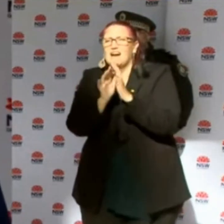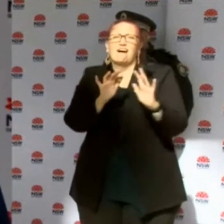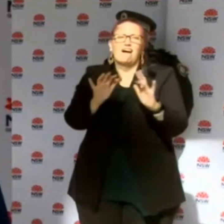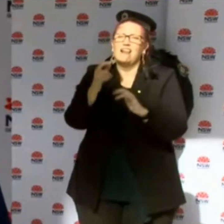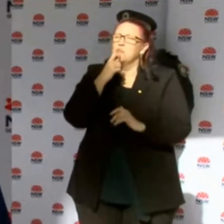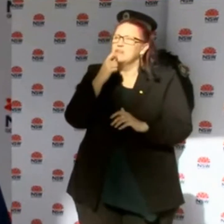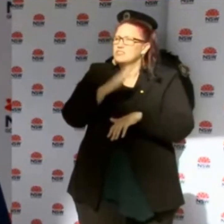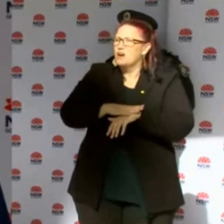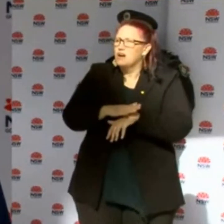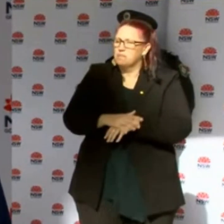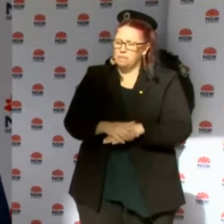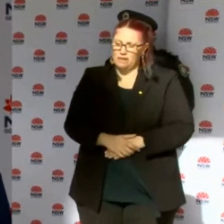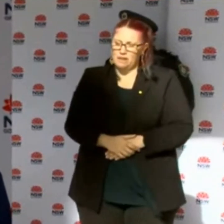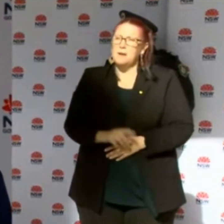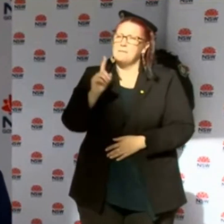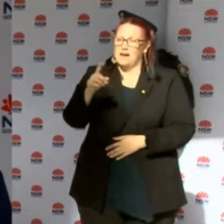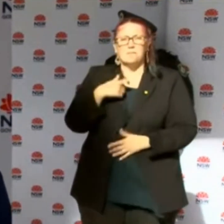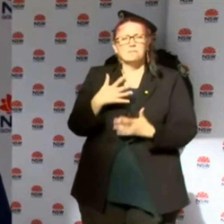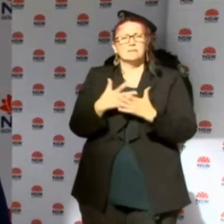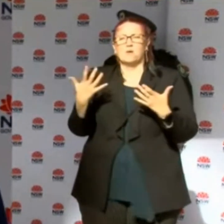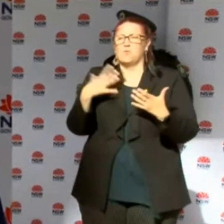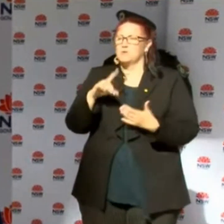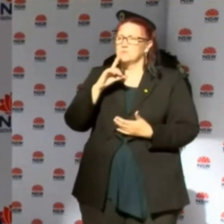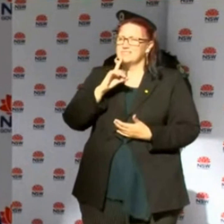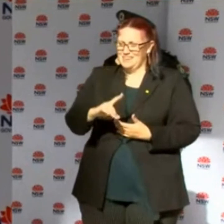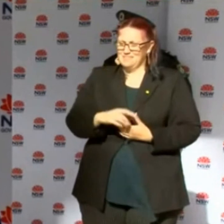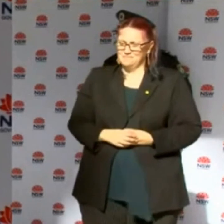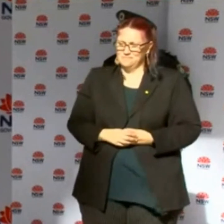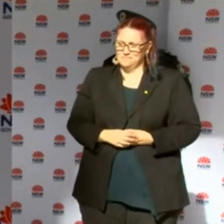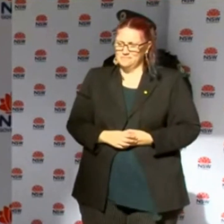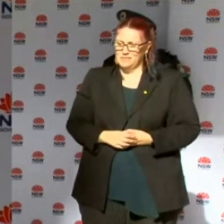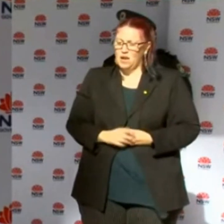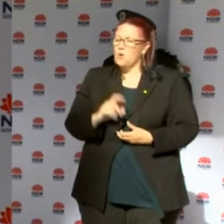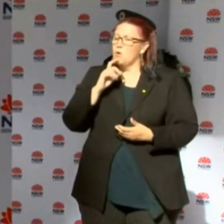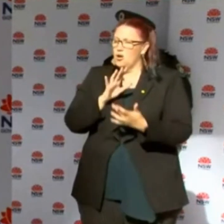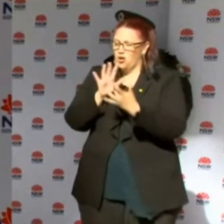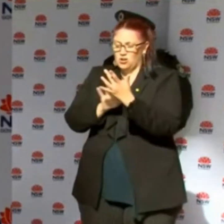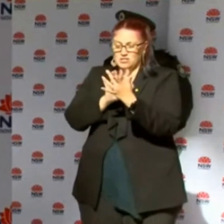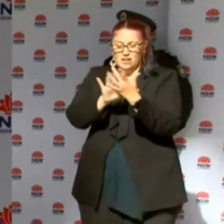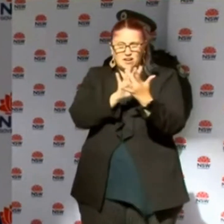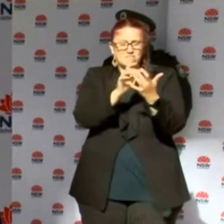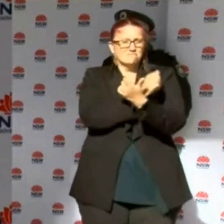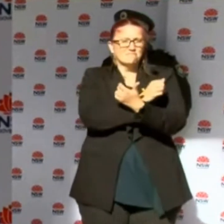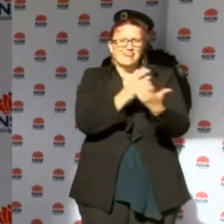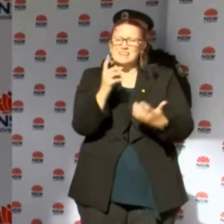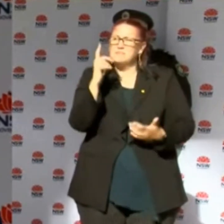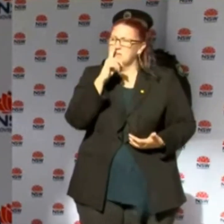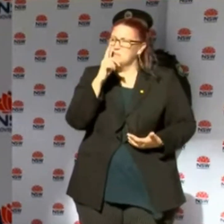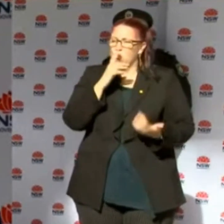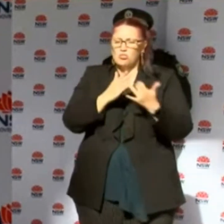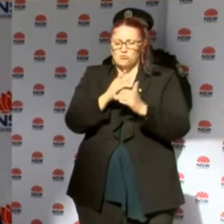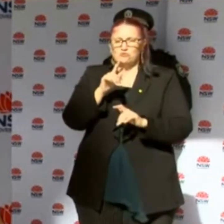limited amount of time. I'm particularly wanting to call out that we will be reaching out to a number of people through the